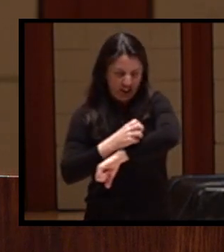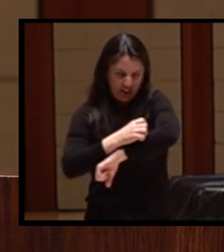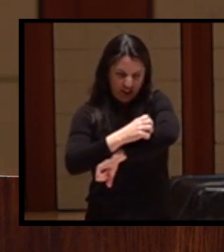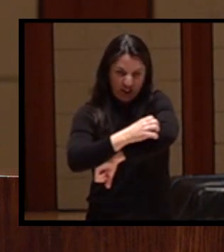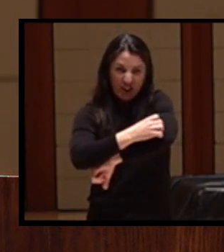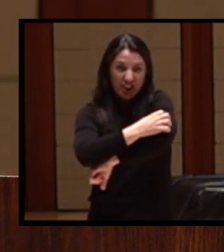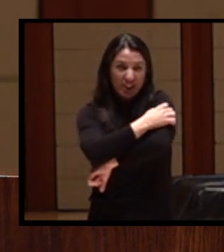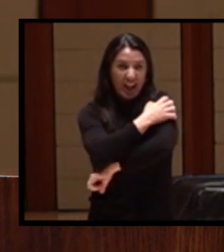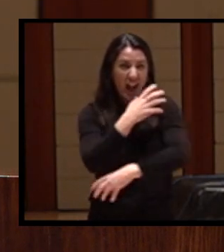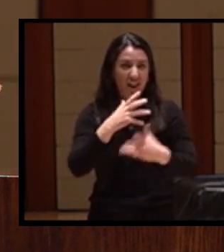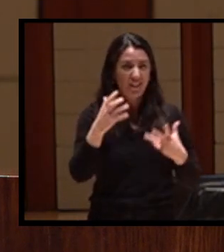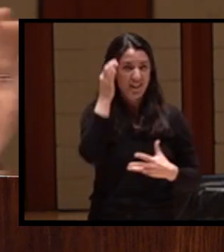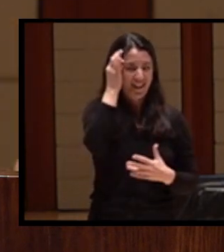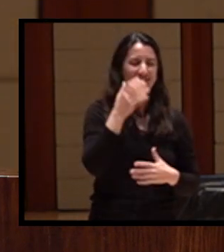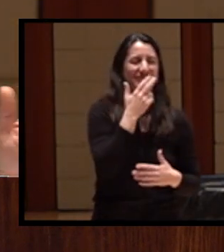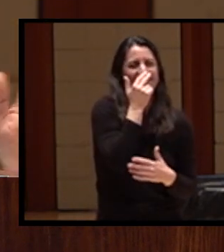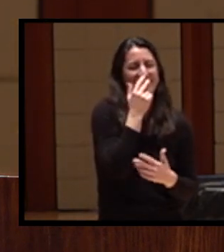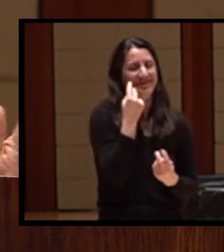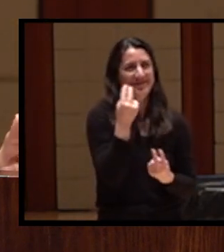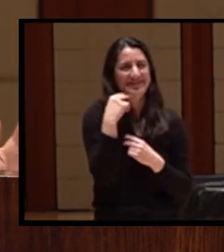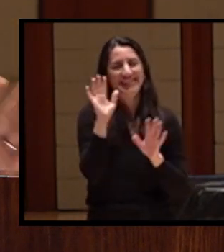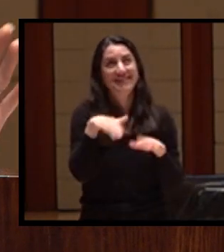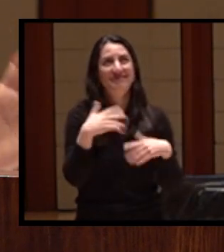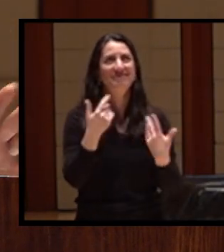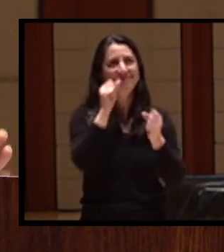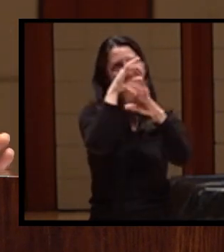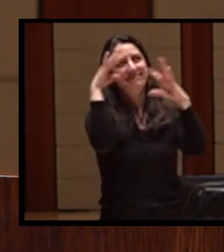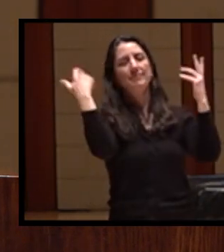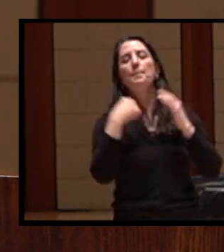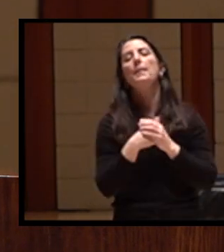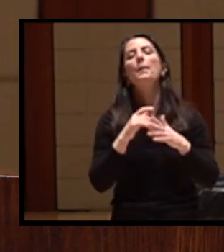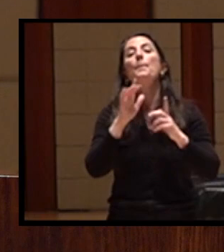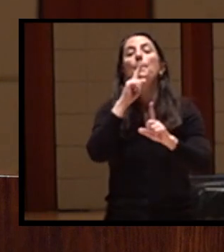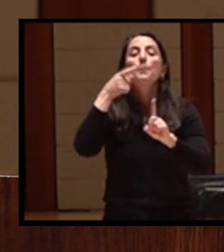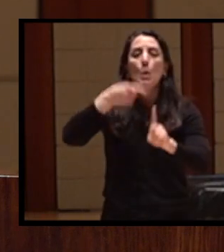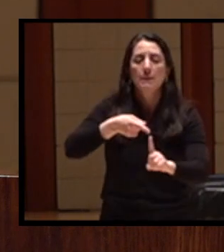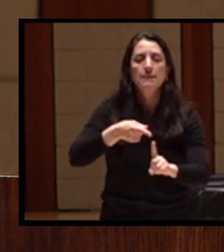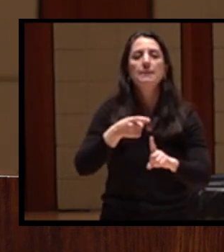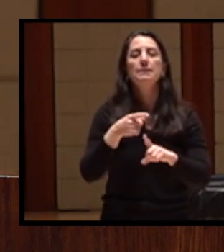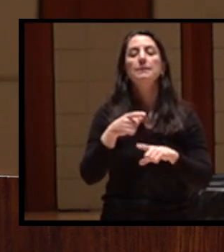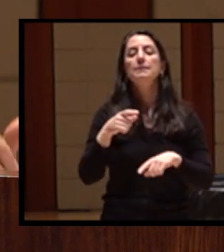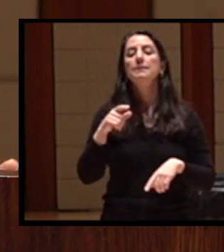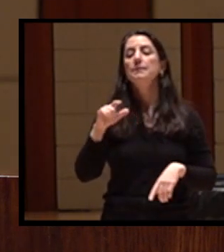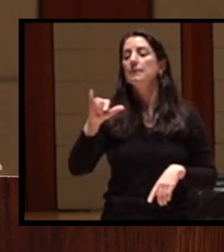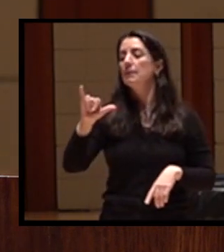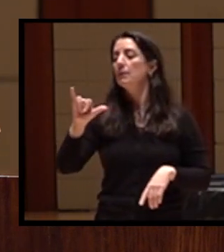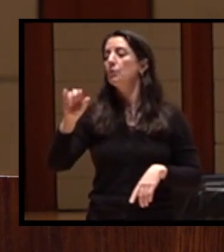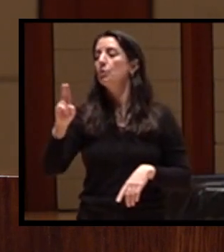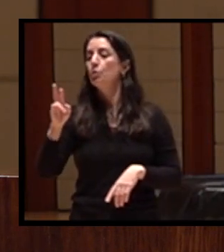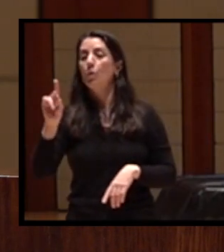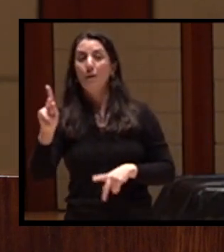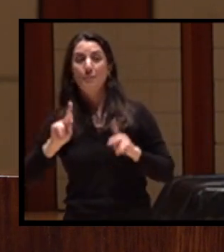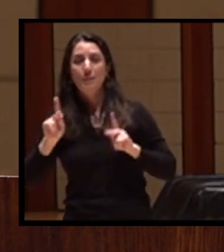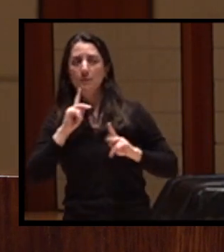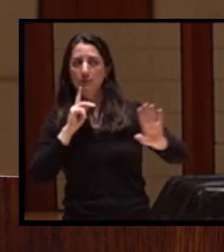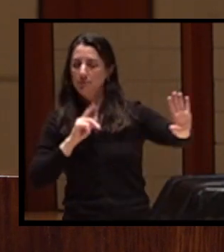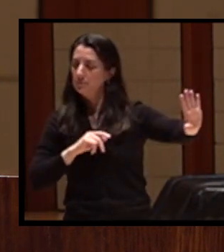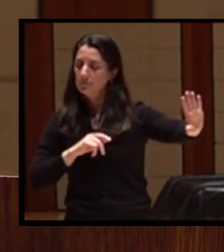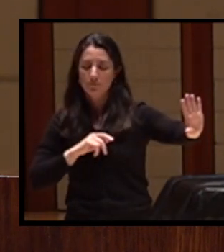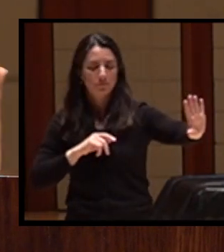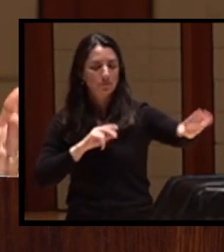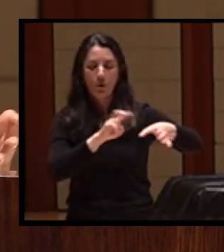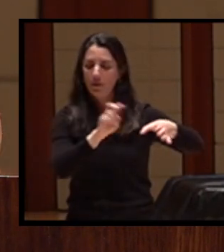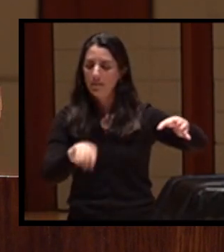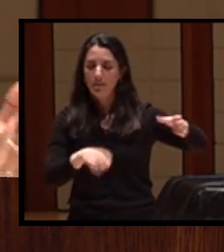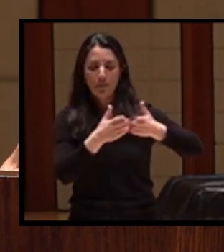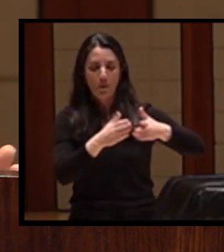But the gist of it is that the Yuroks would not let the Russian sailors off the boats. Eventually, the Yurok women agreed